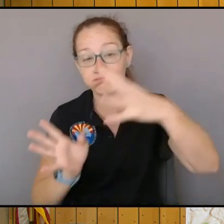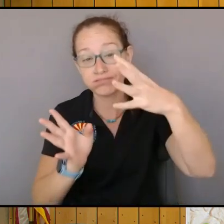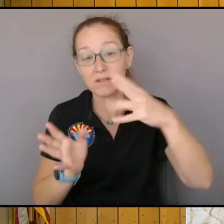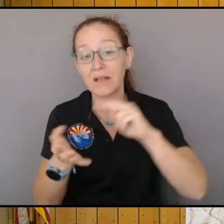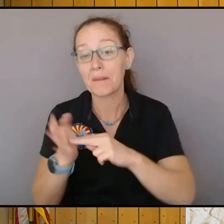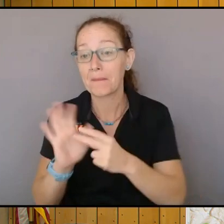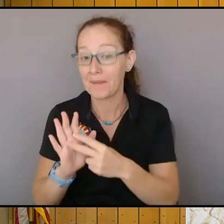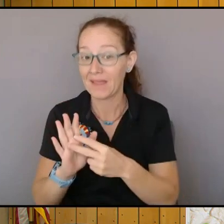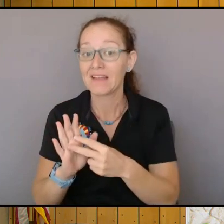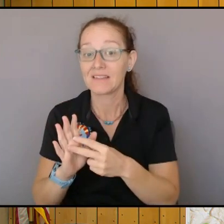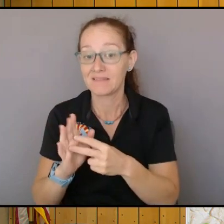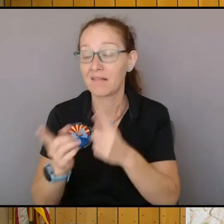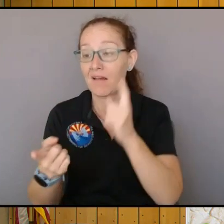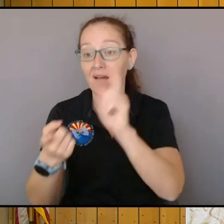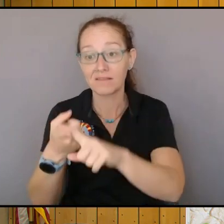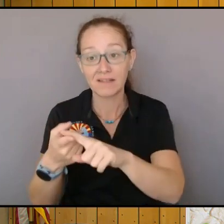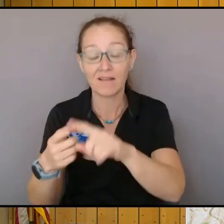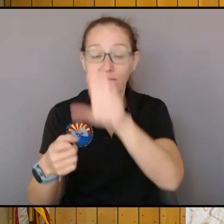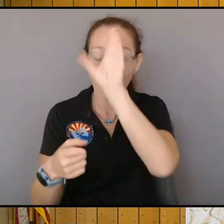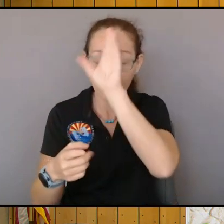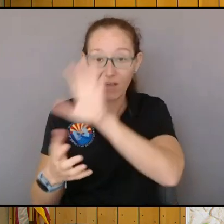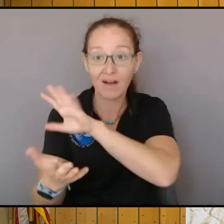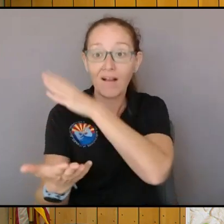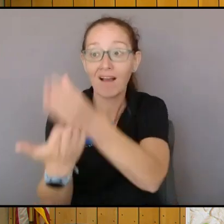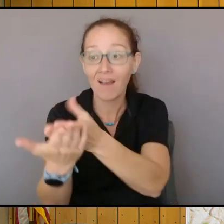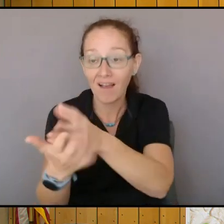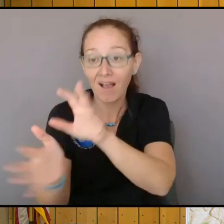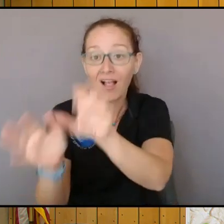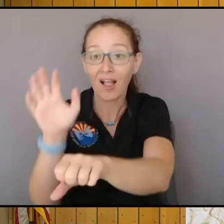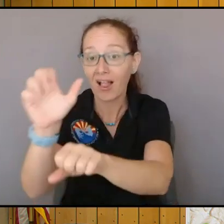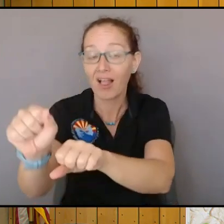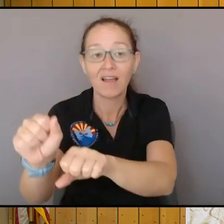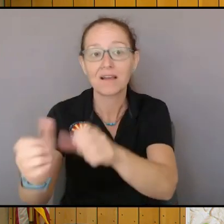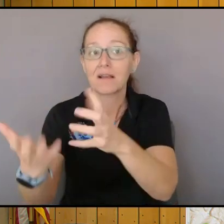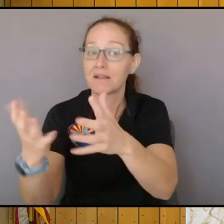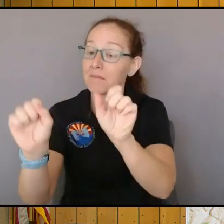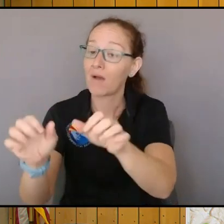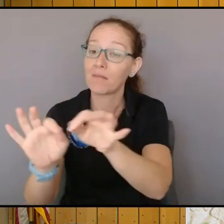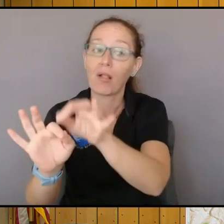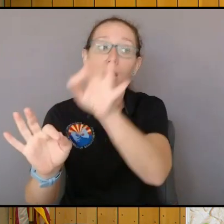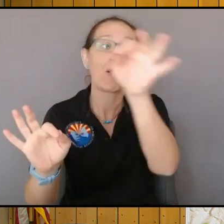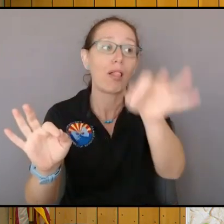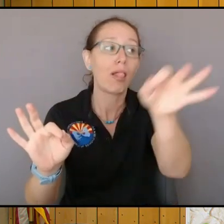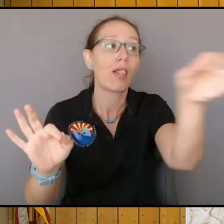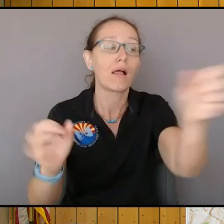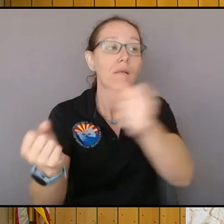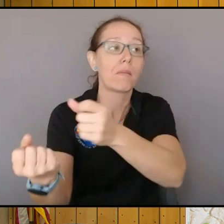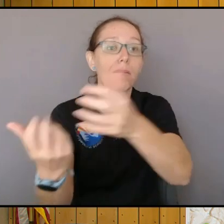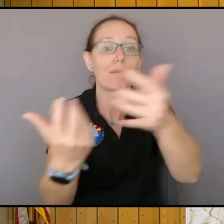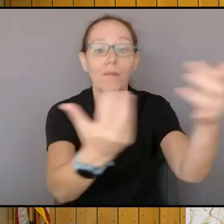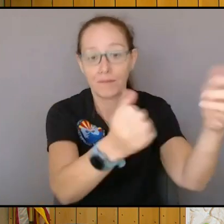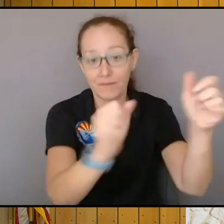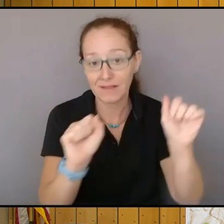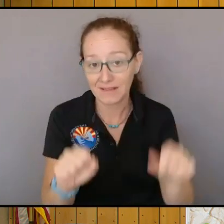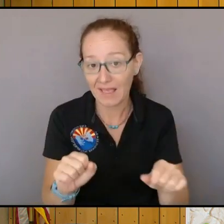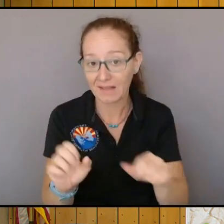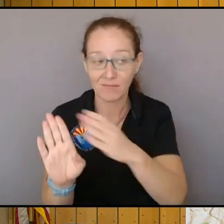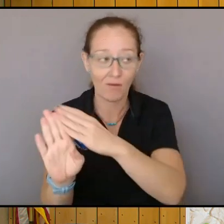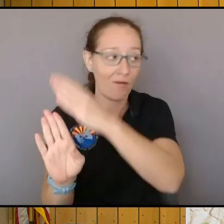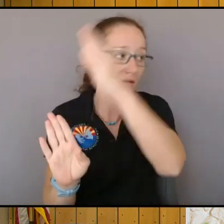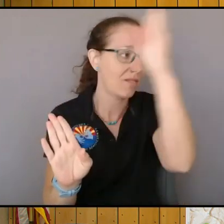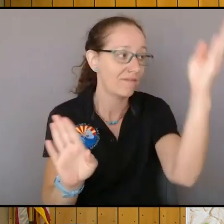towards Sierra Bonita and then threatening Black Lake and and and the 120 corridor and everything to the northeast